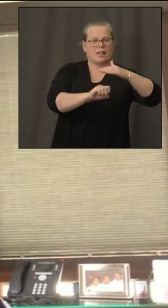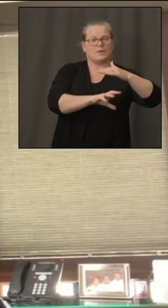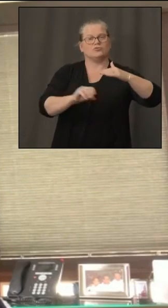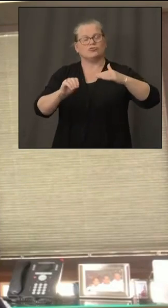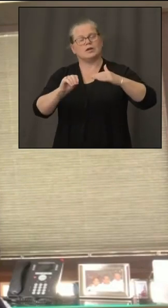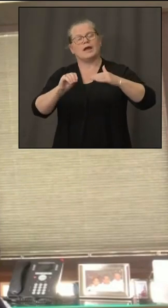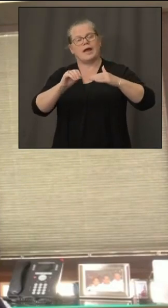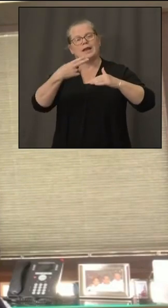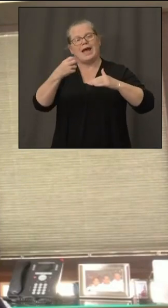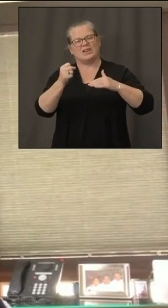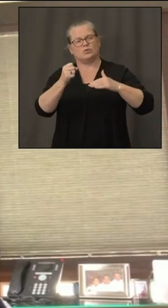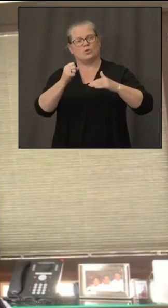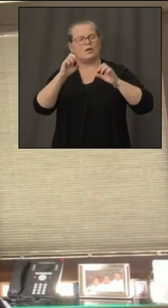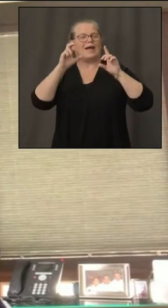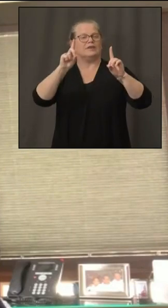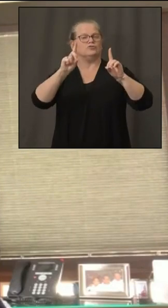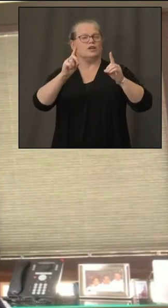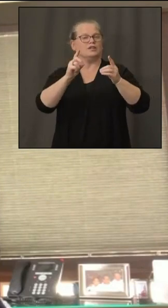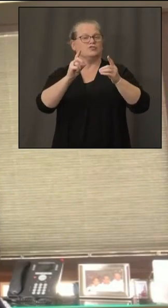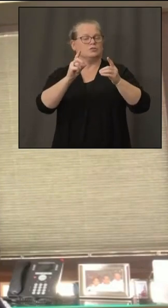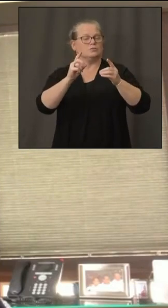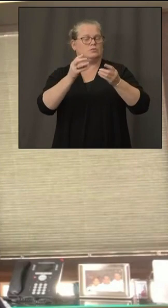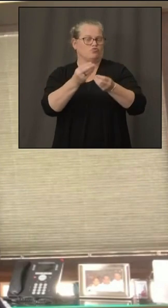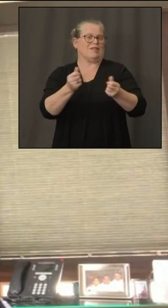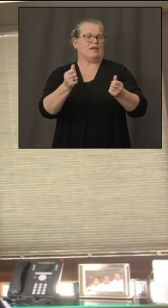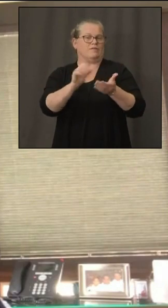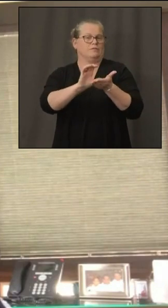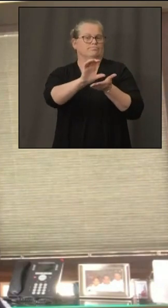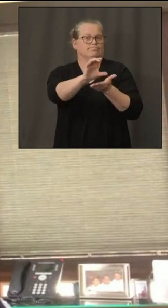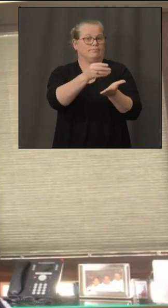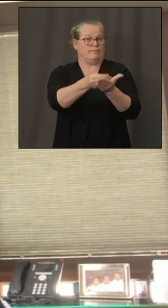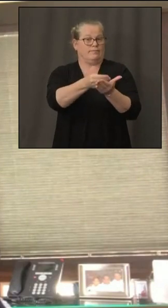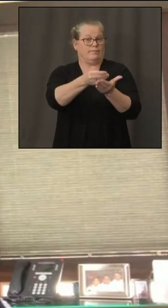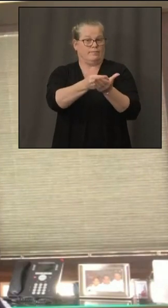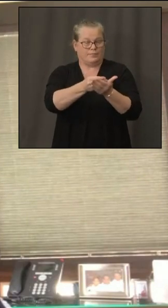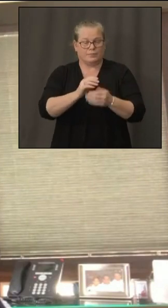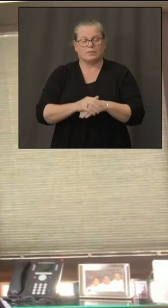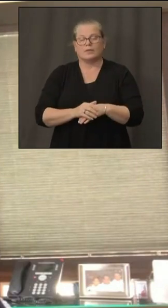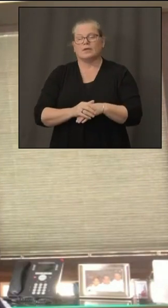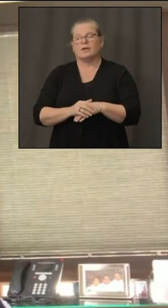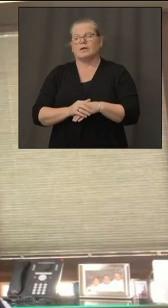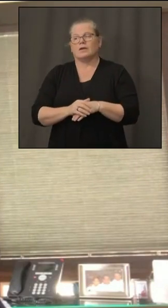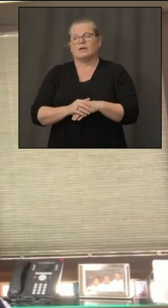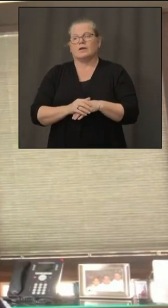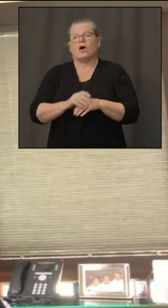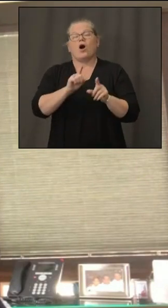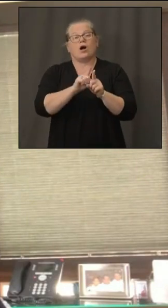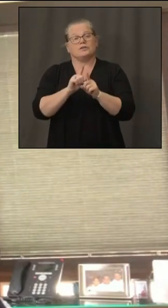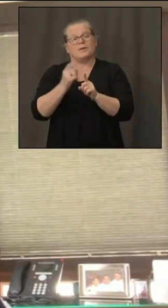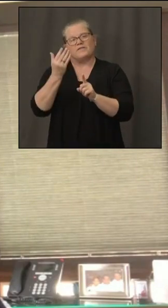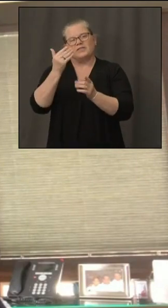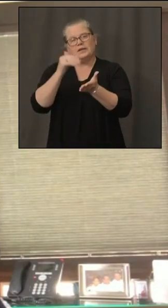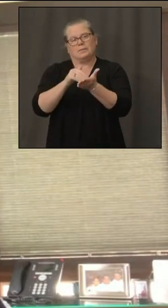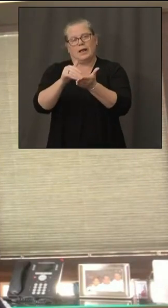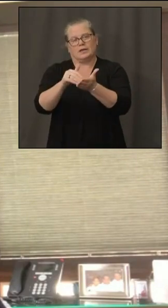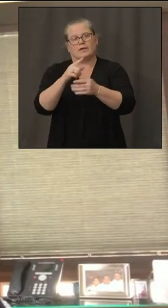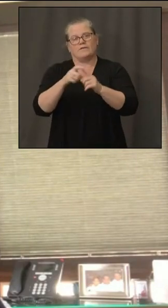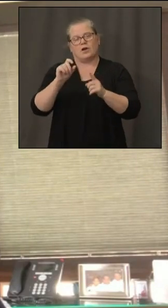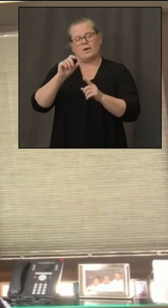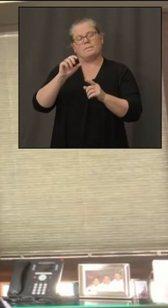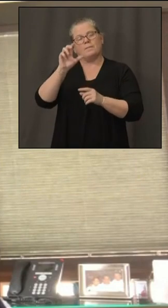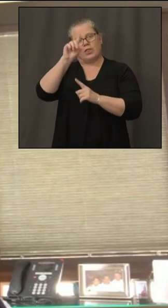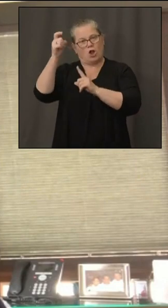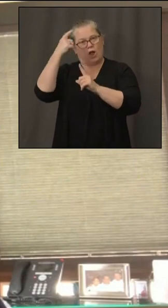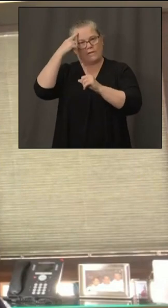fund in addition approximately 15 million dollars is coming from the governor's emergency education relief